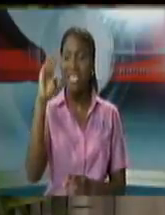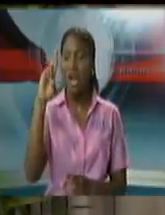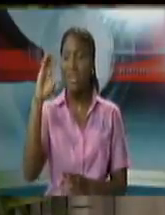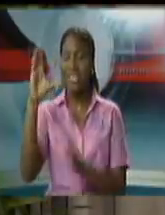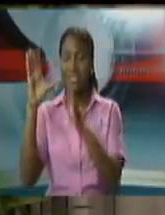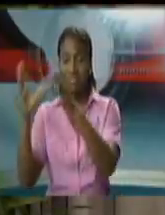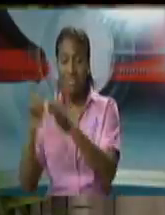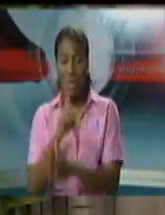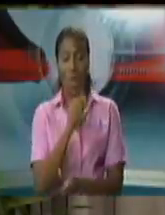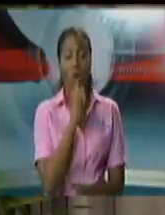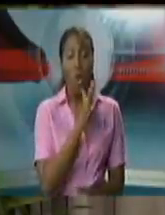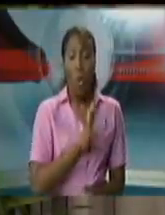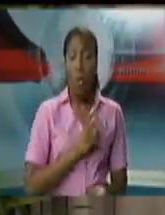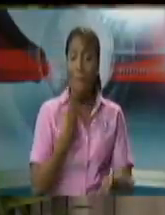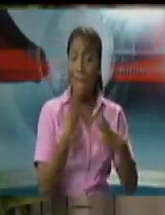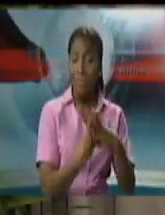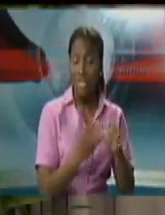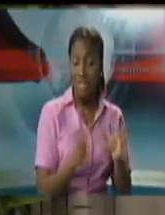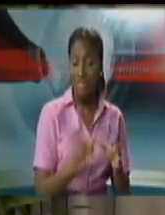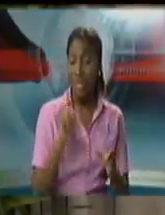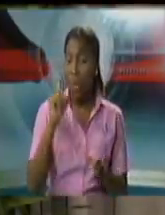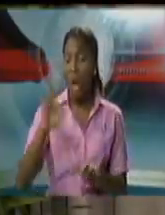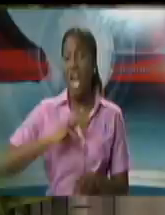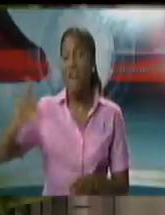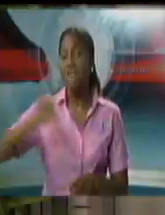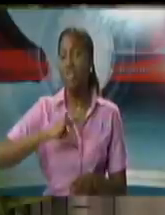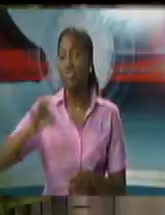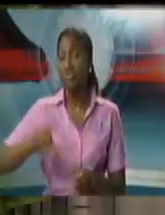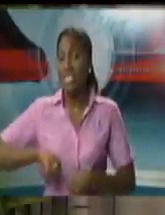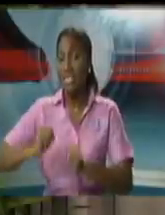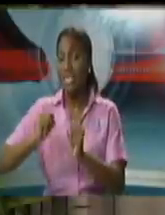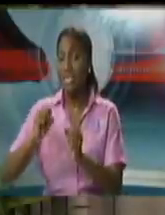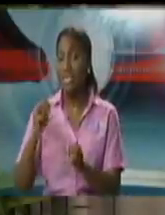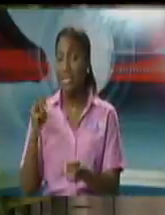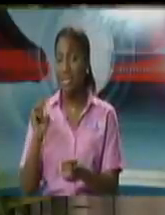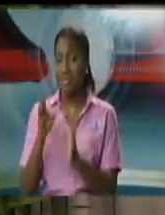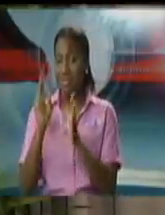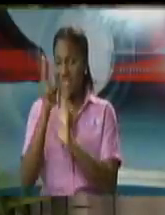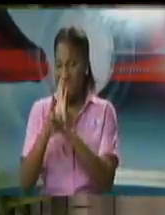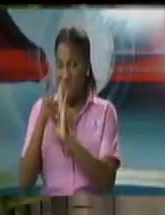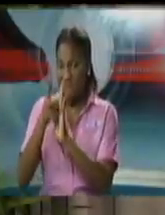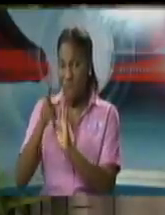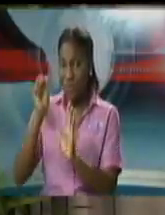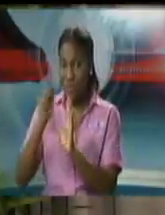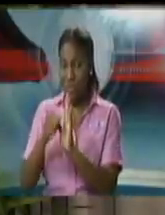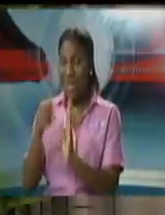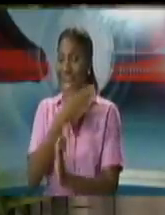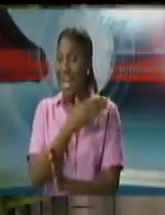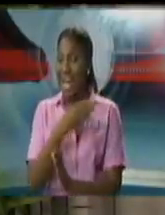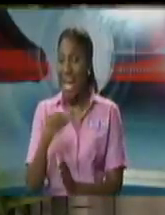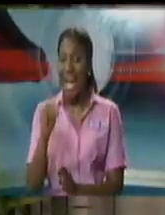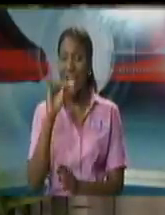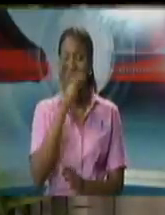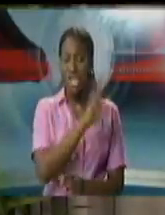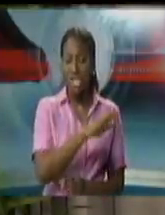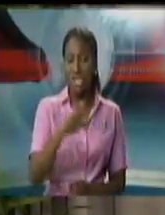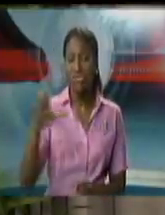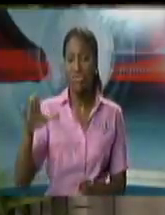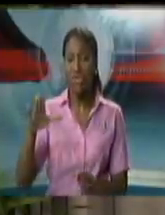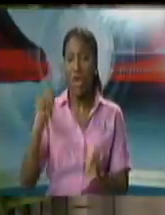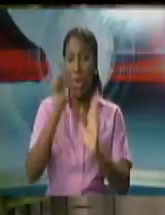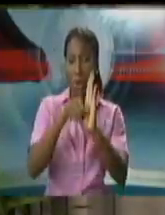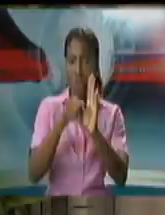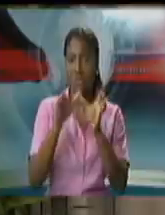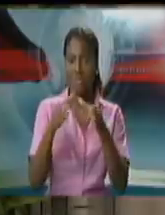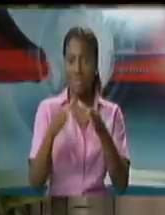one at Women's Prisons, one at Frederick Street, and one at YTRC, that is the Child Rehabilitation Center. That takes